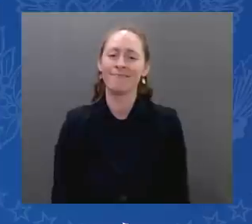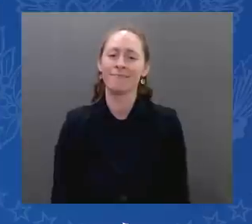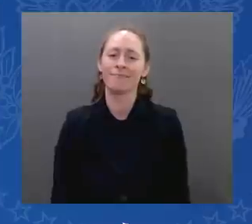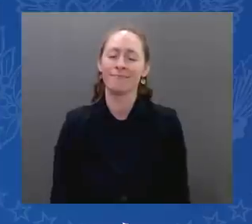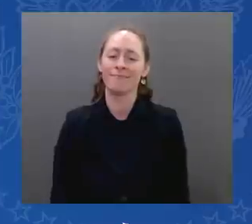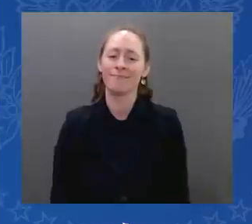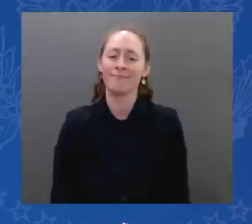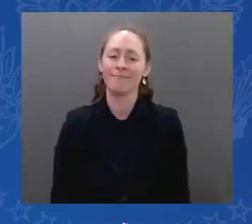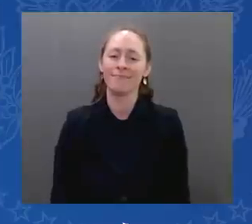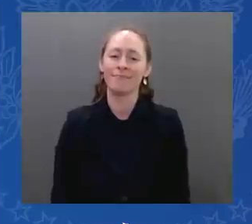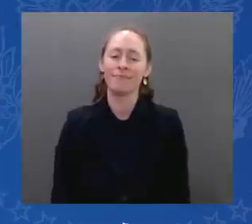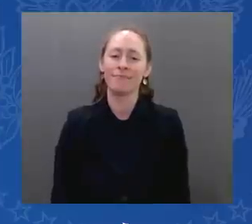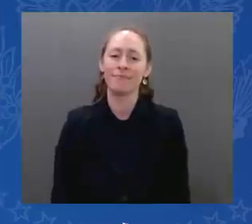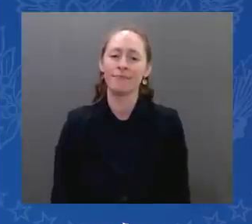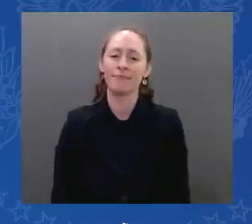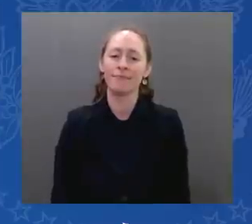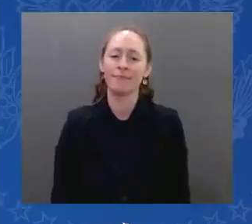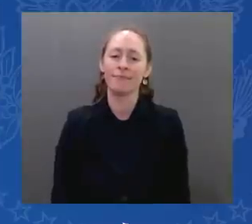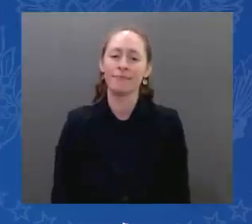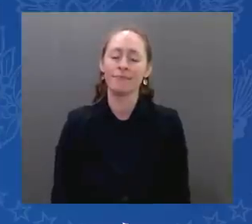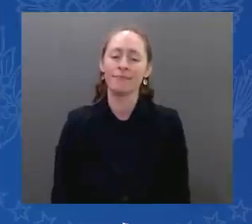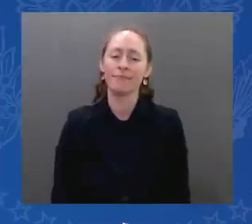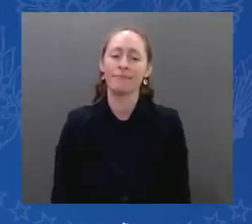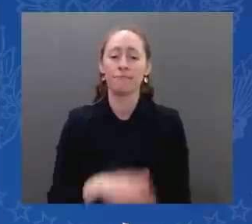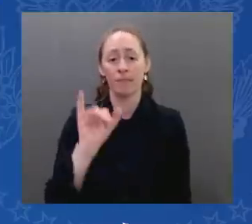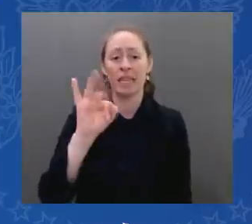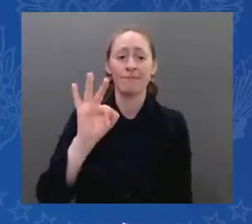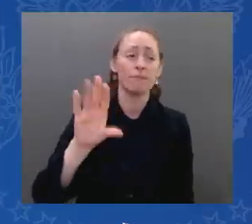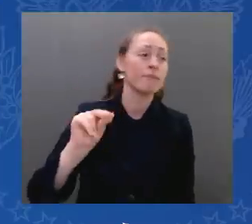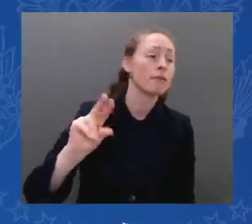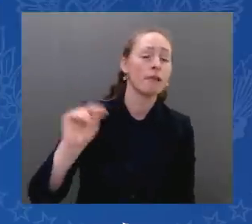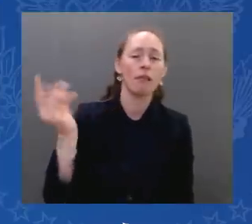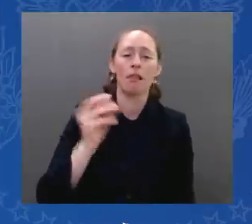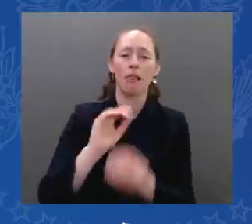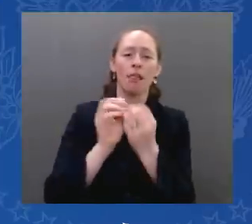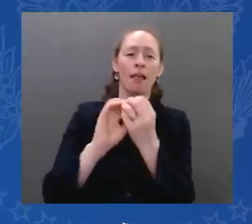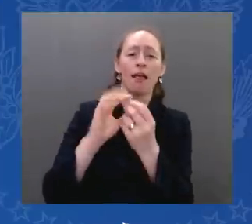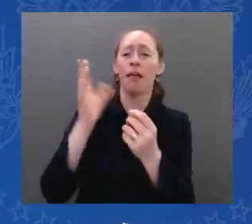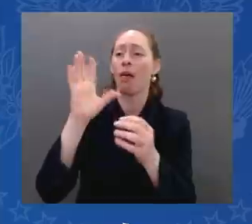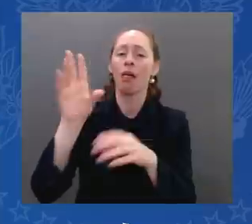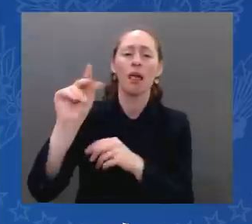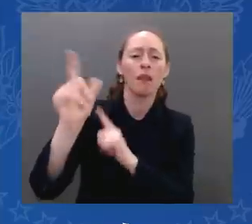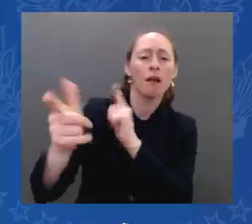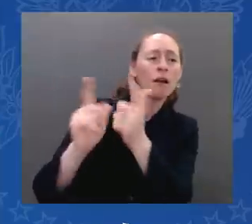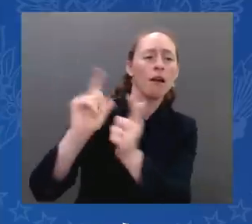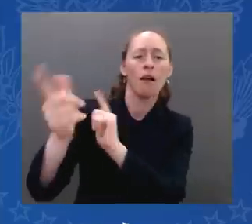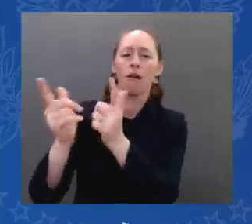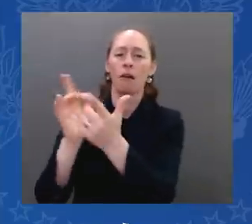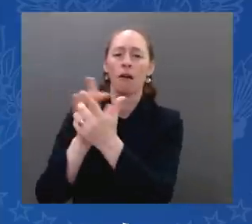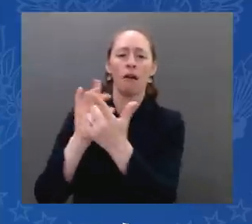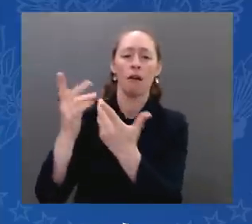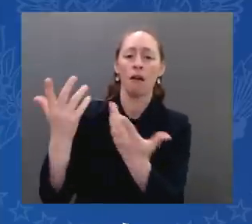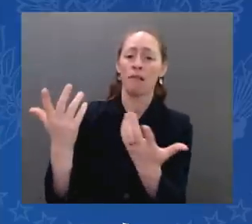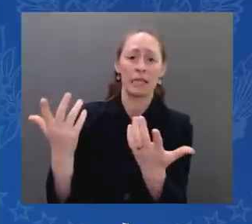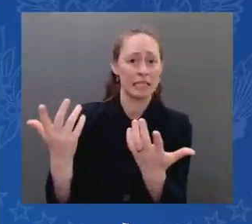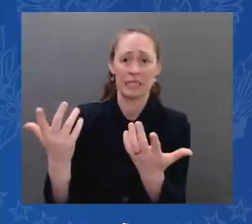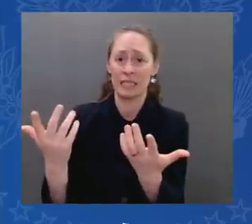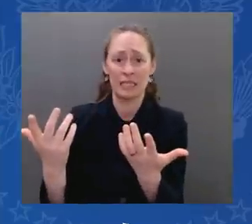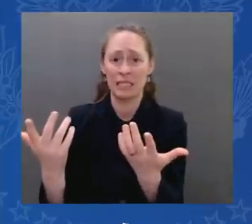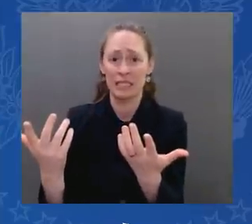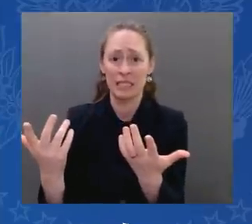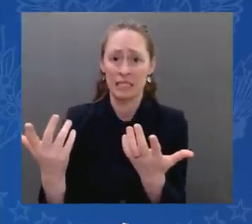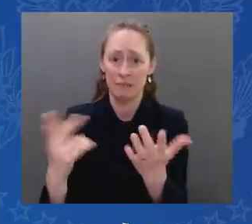believe anything is detrimental to the long-term security of Israel. Prime Minister Lapid, Israel and the United States are natural